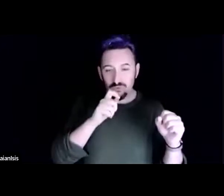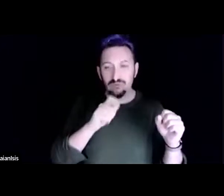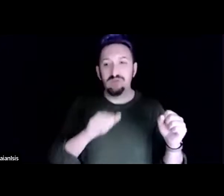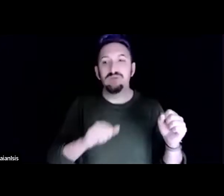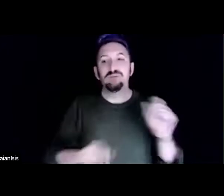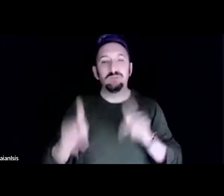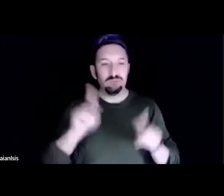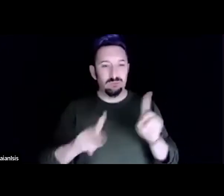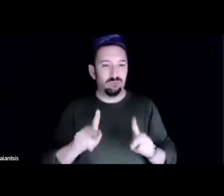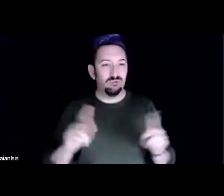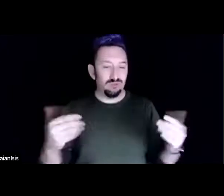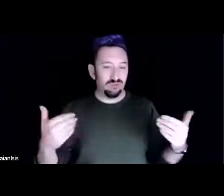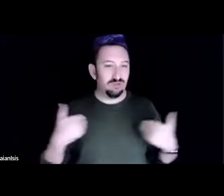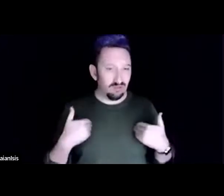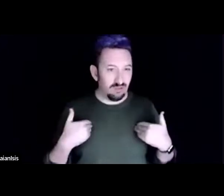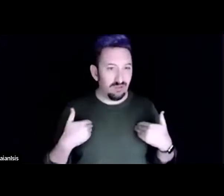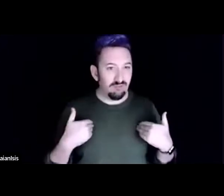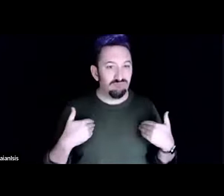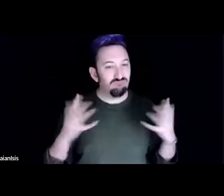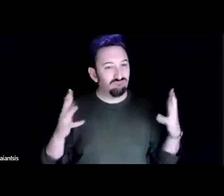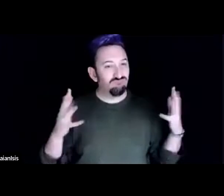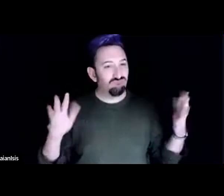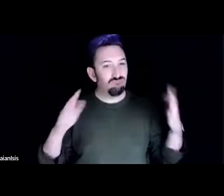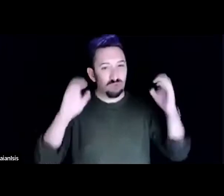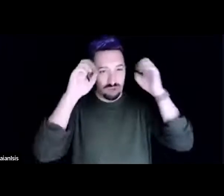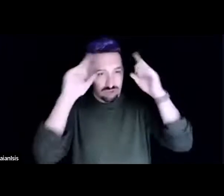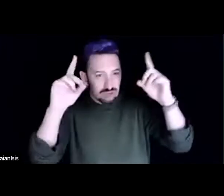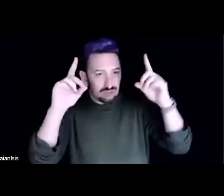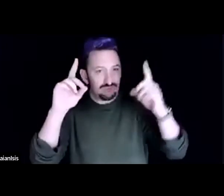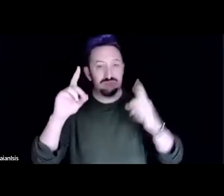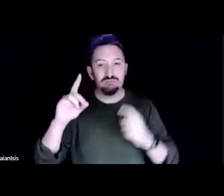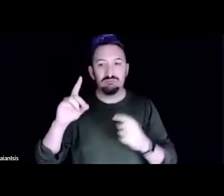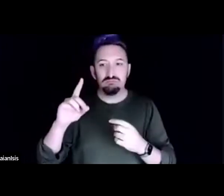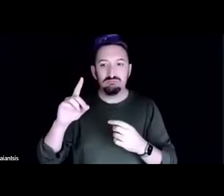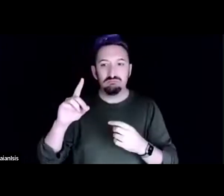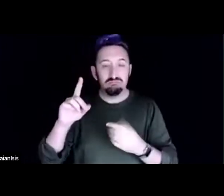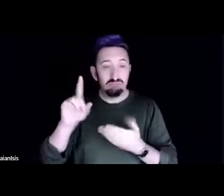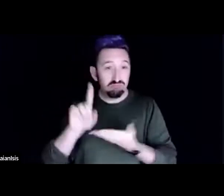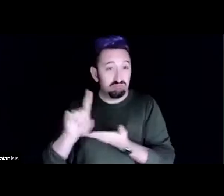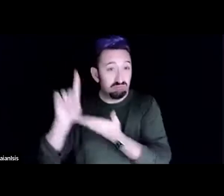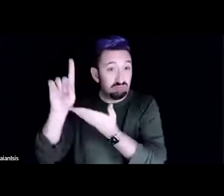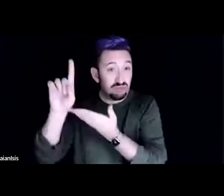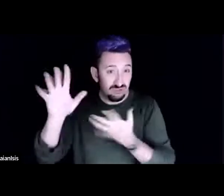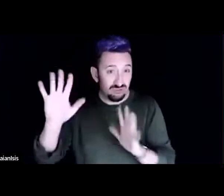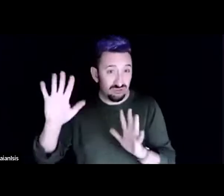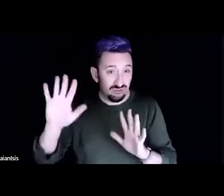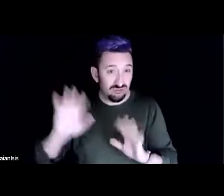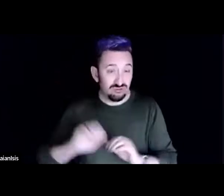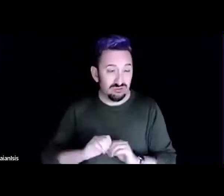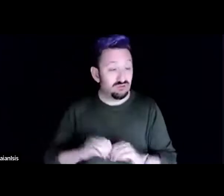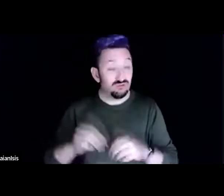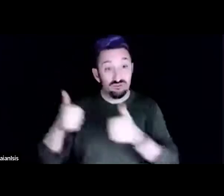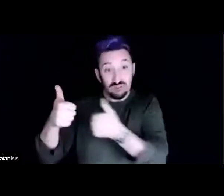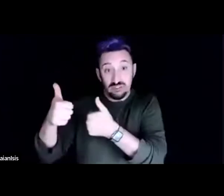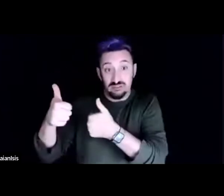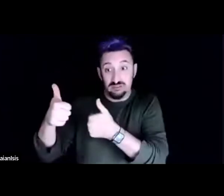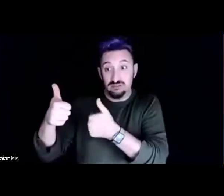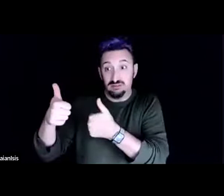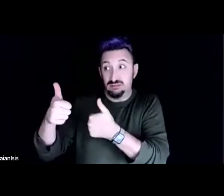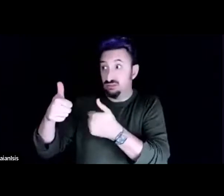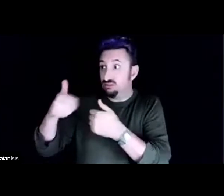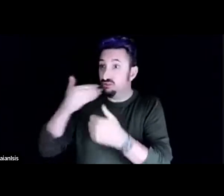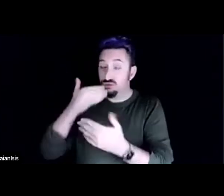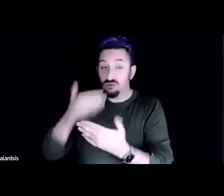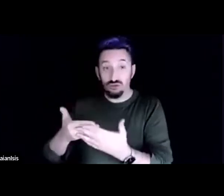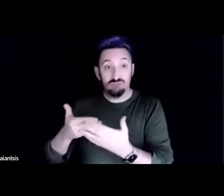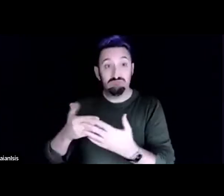level of education and privilege. And that's fine. That's good. I can't think of anything